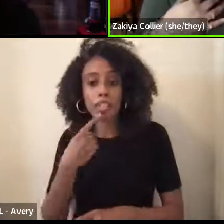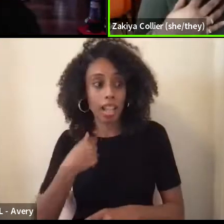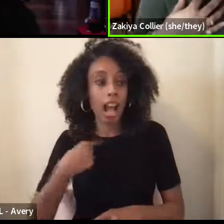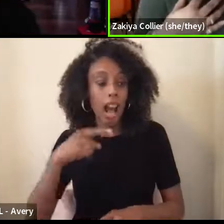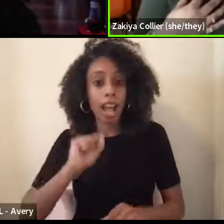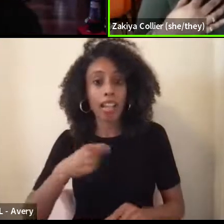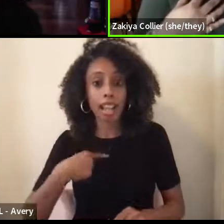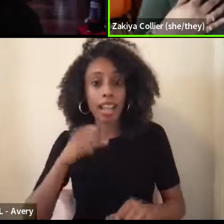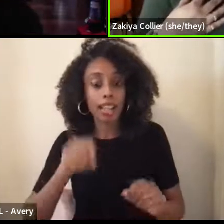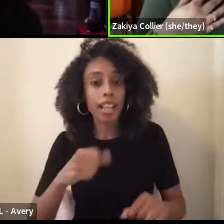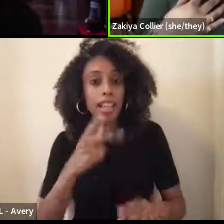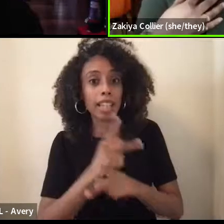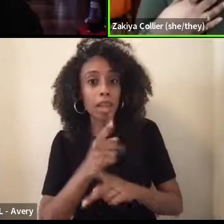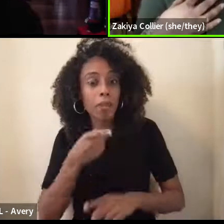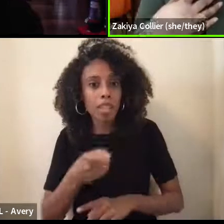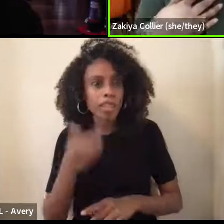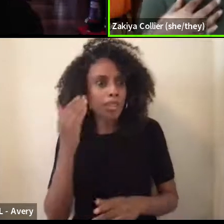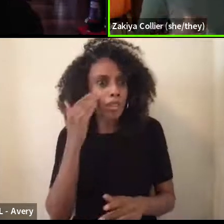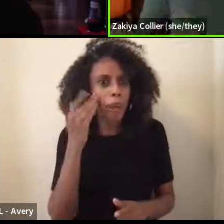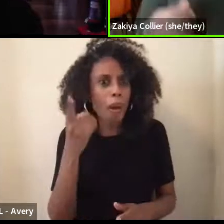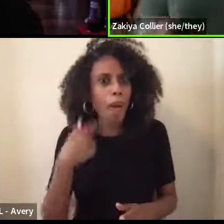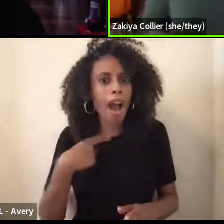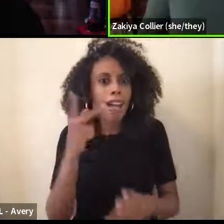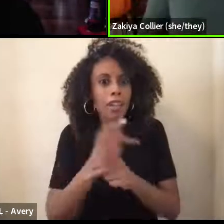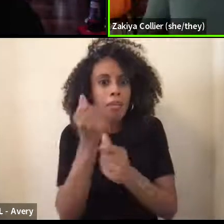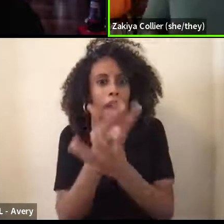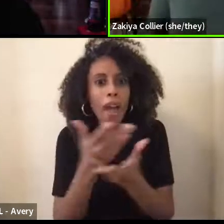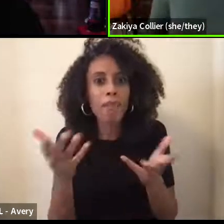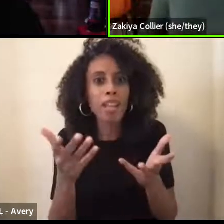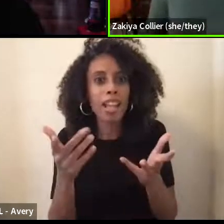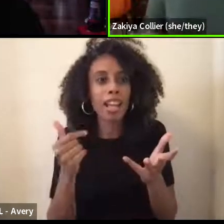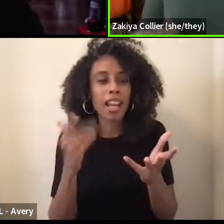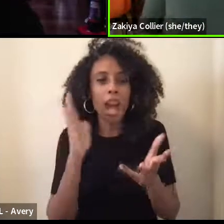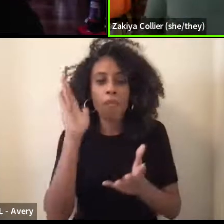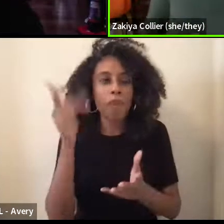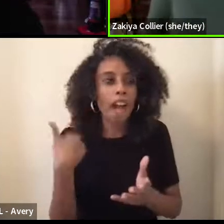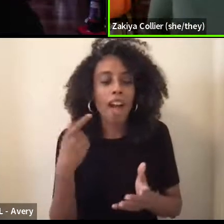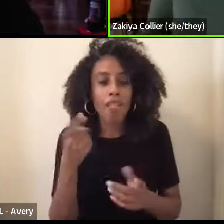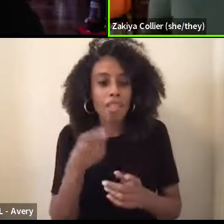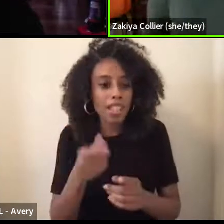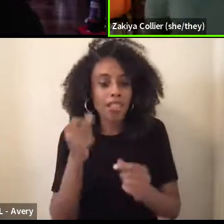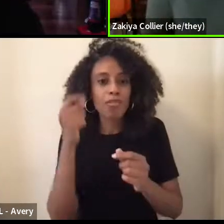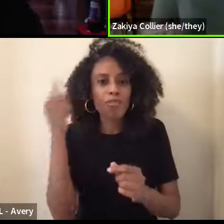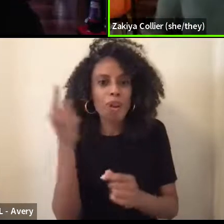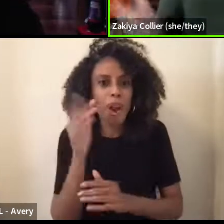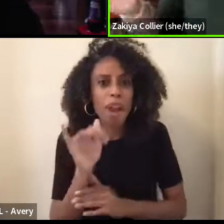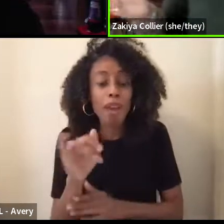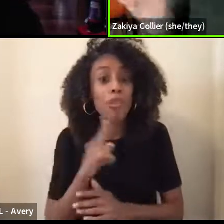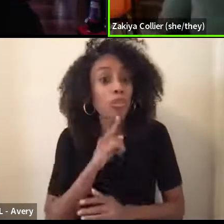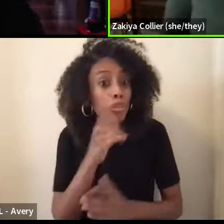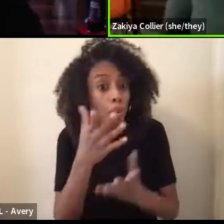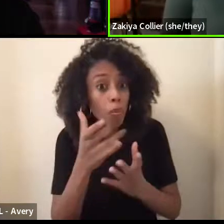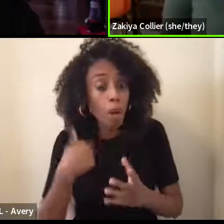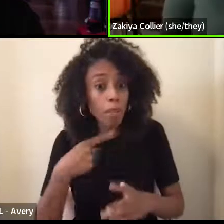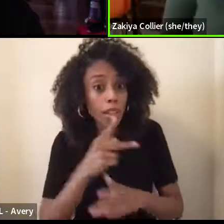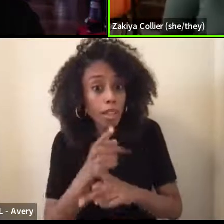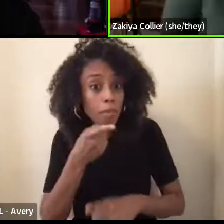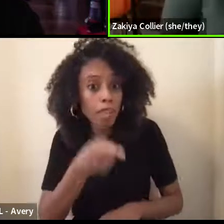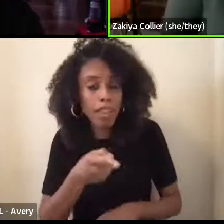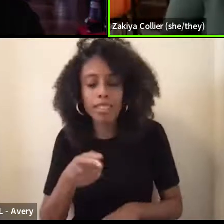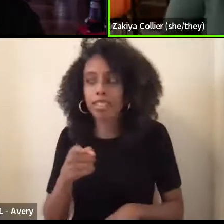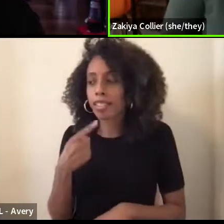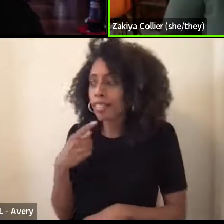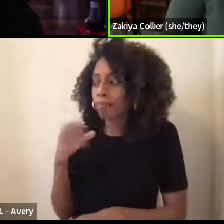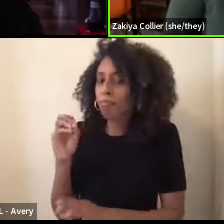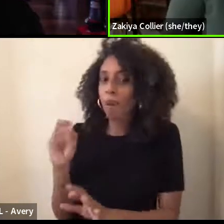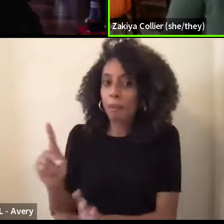do you know that I keep everything? Like I, I'm going to have this for forever. Are you sure you want me to keep it? And like, he was like, okay.